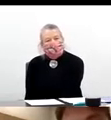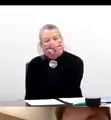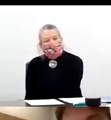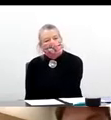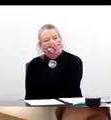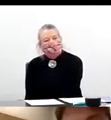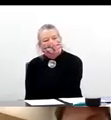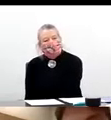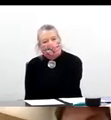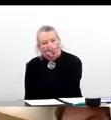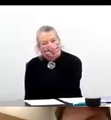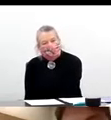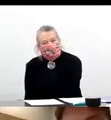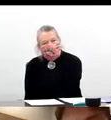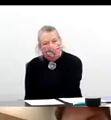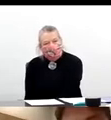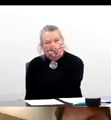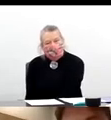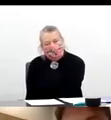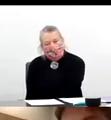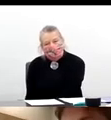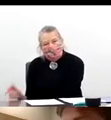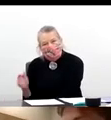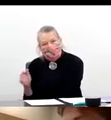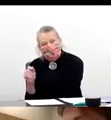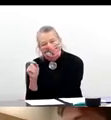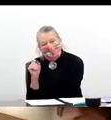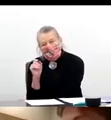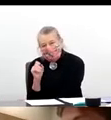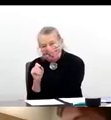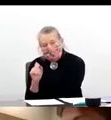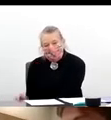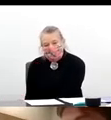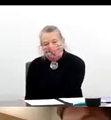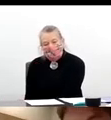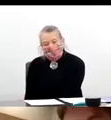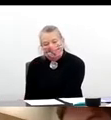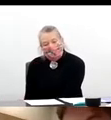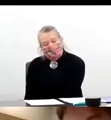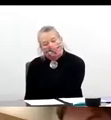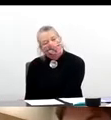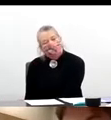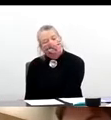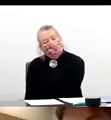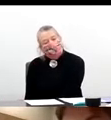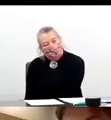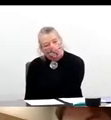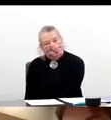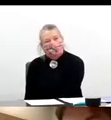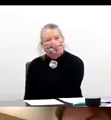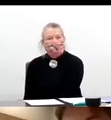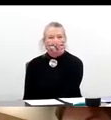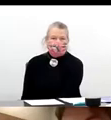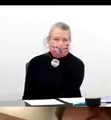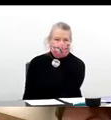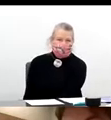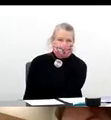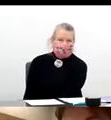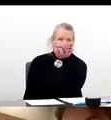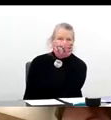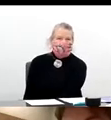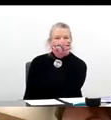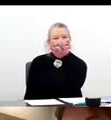has had a distinguished career, but his current role is the COVID Czar in West